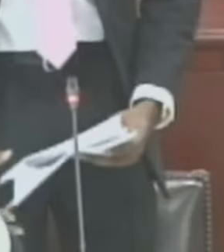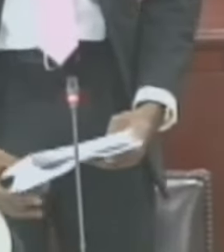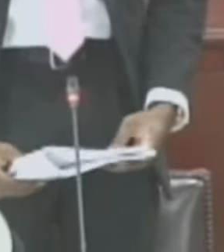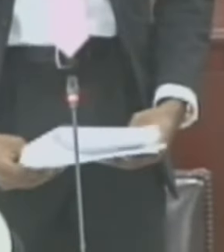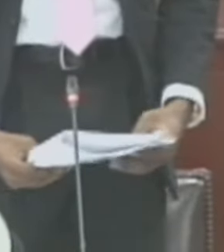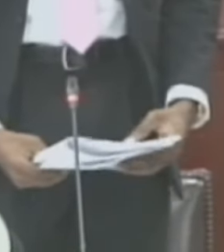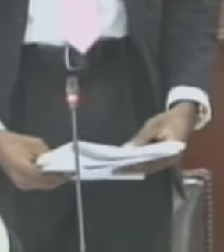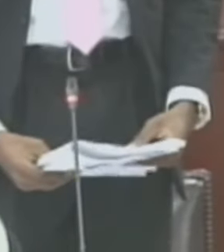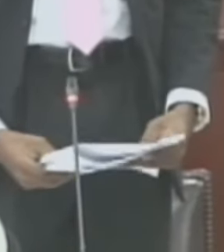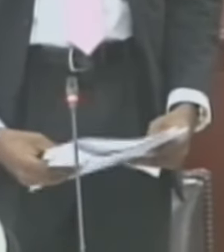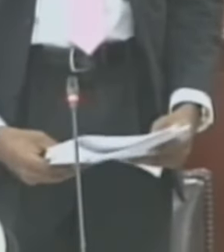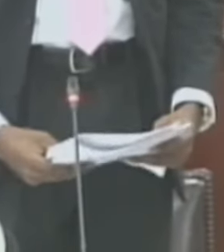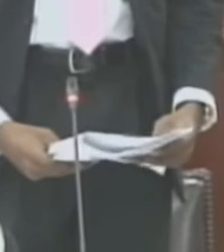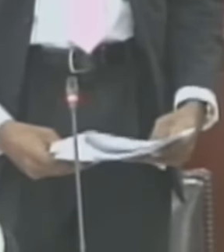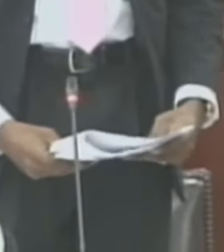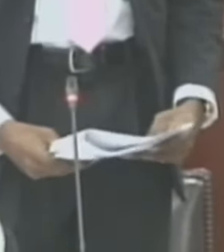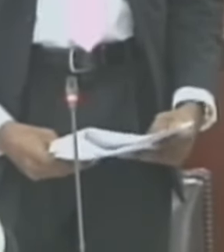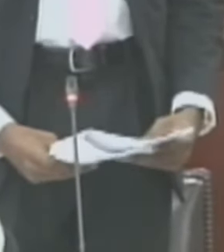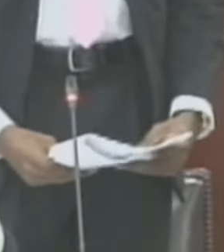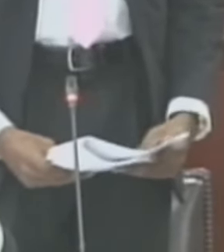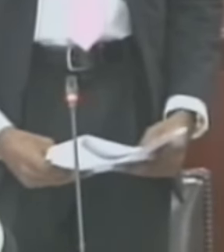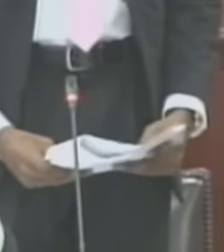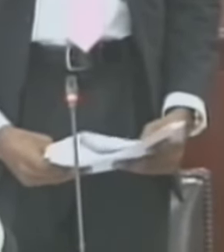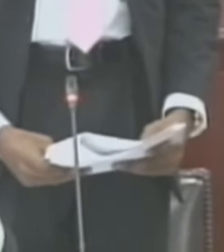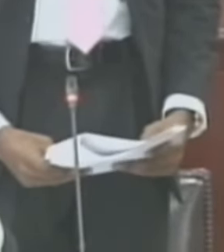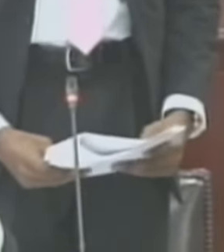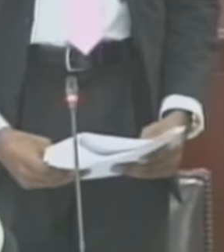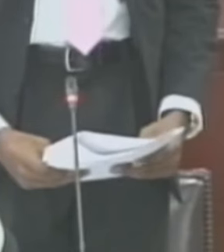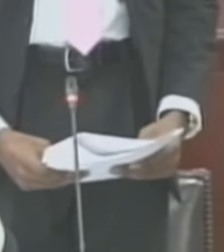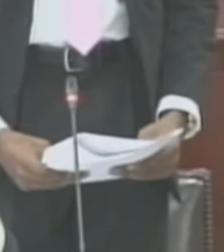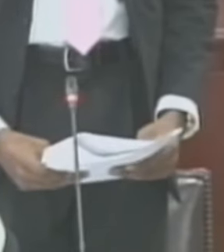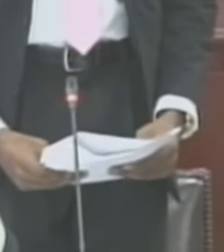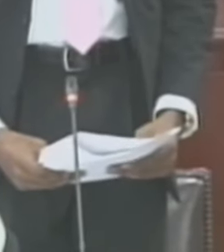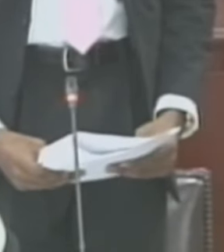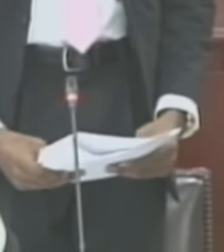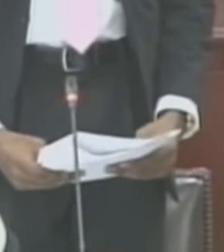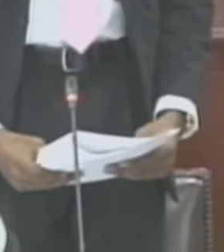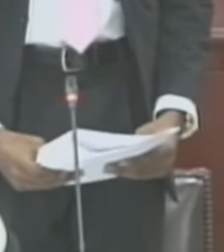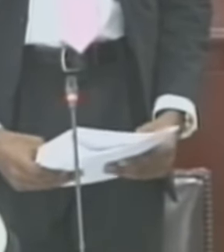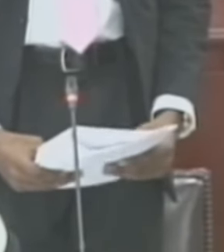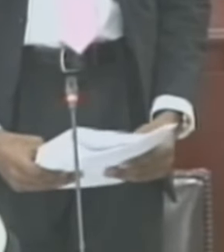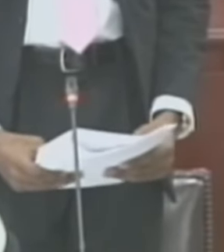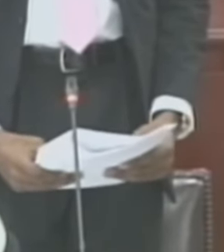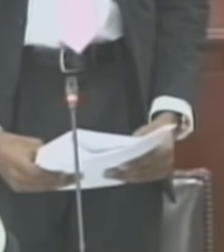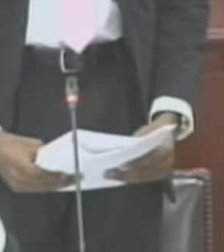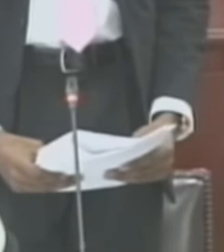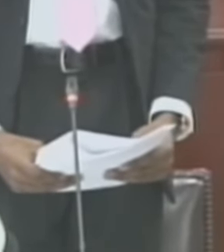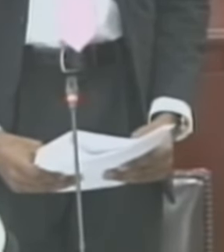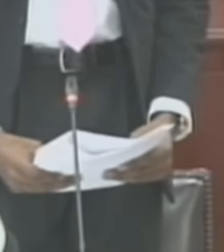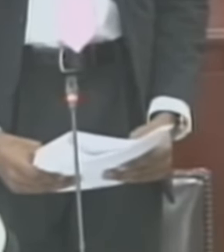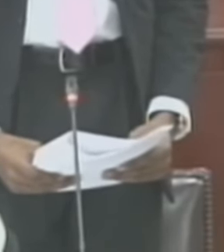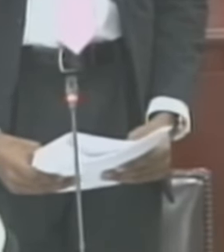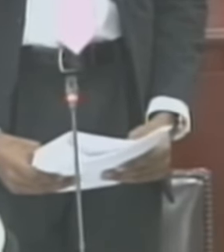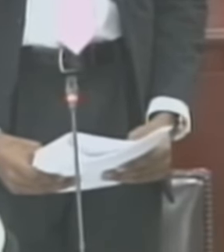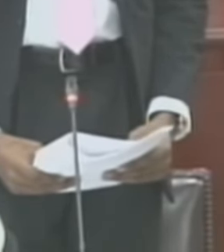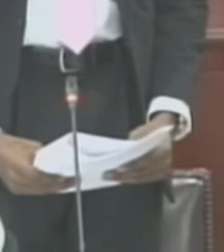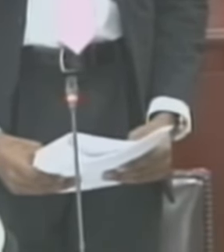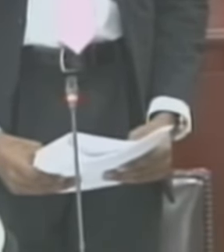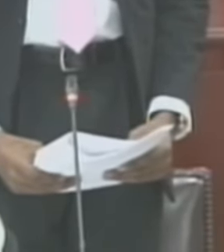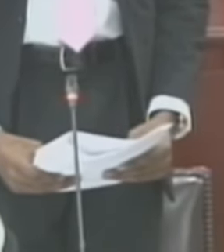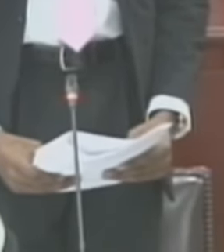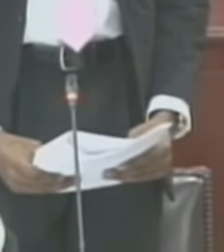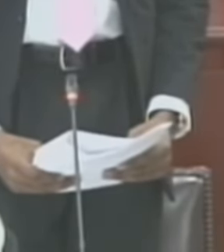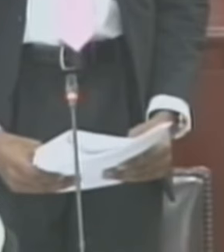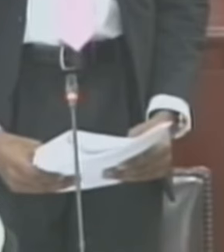A bill to provide for the promotion and protection of consumer interests in relation to the supply of goods and provisions